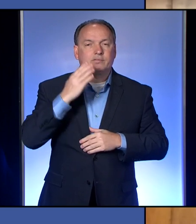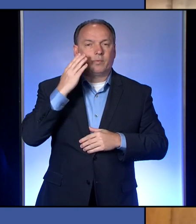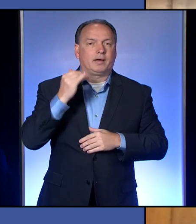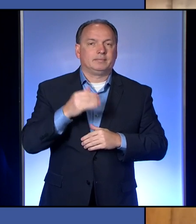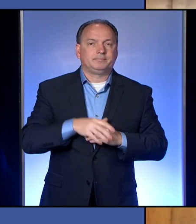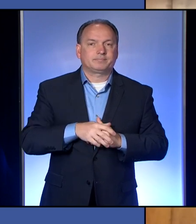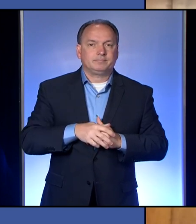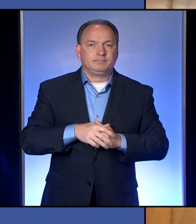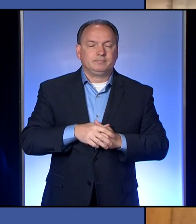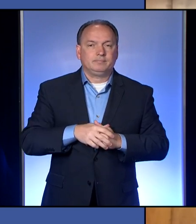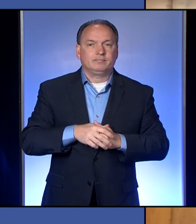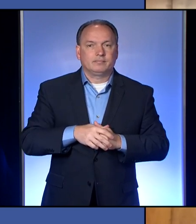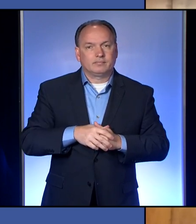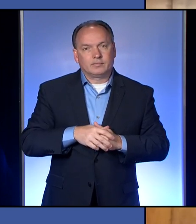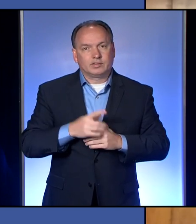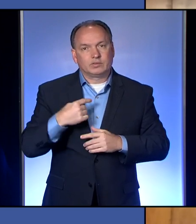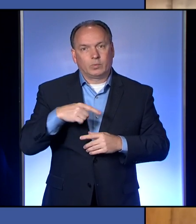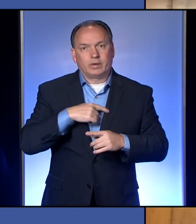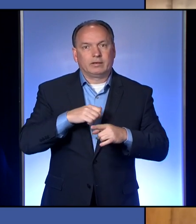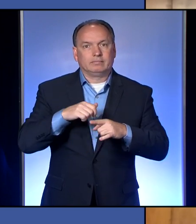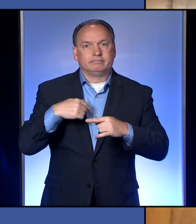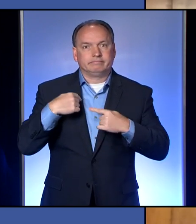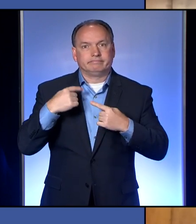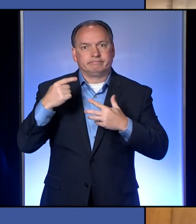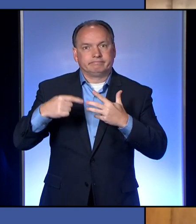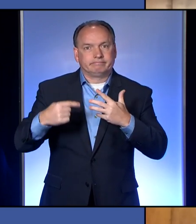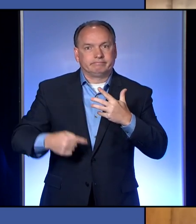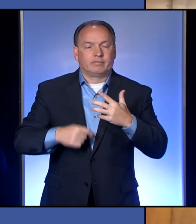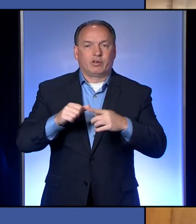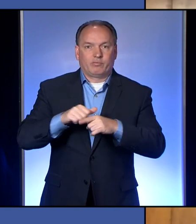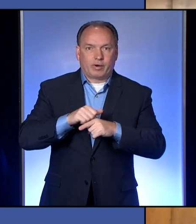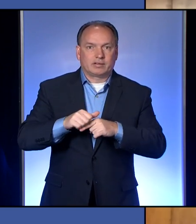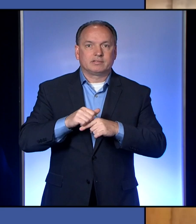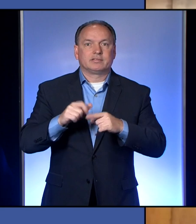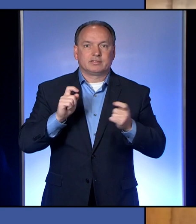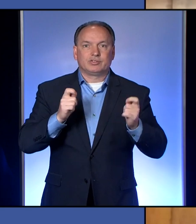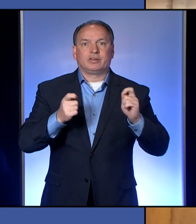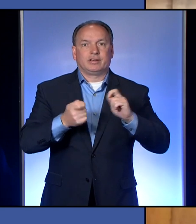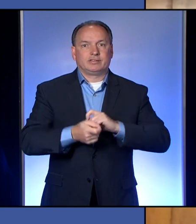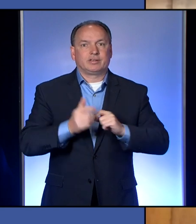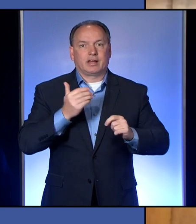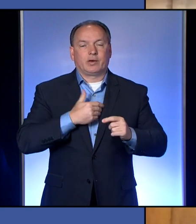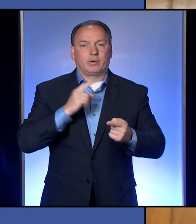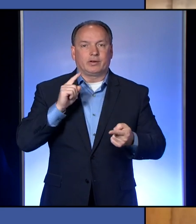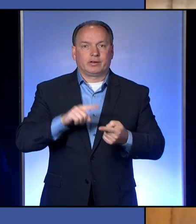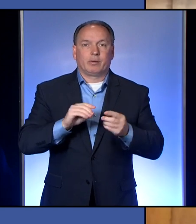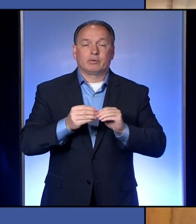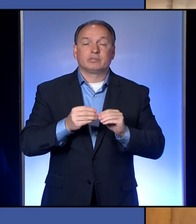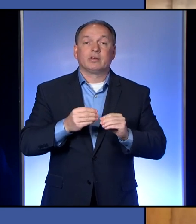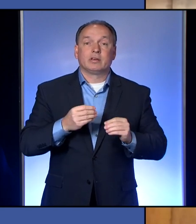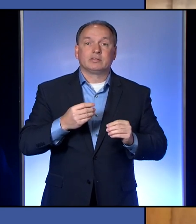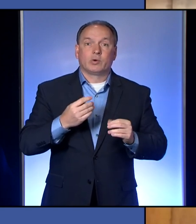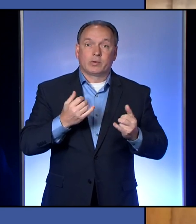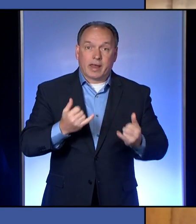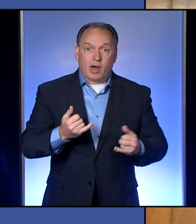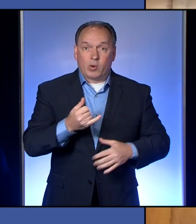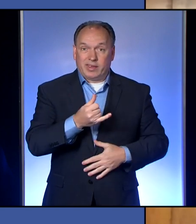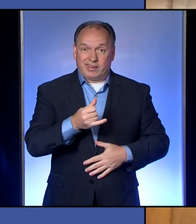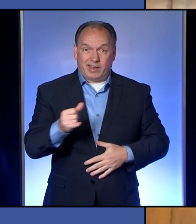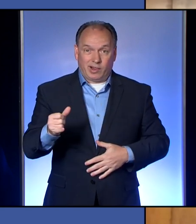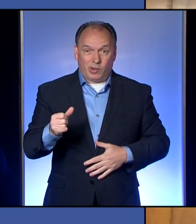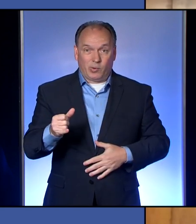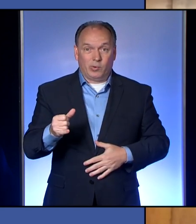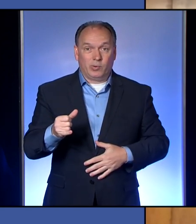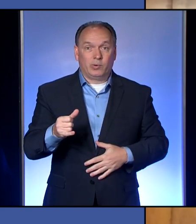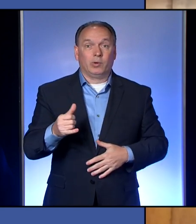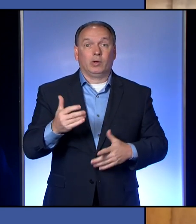what's been put in practice has made a big difference. Now, as we reopen, that's why we need to be very careful